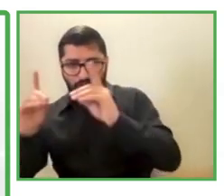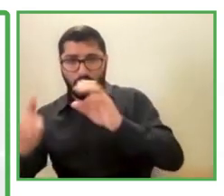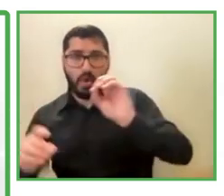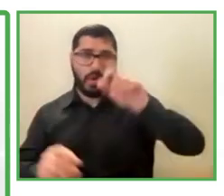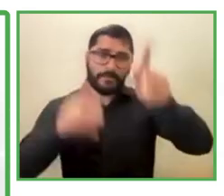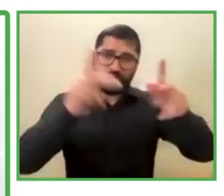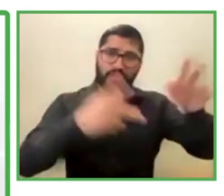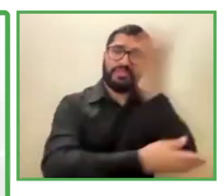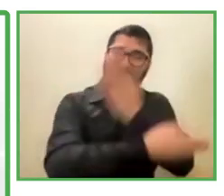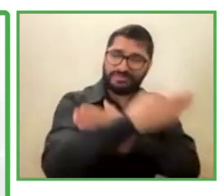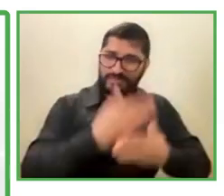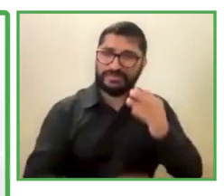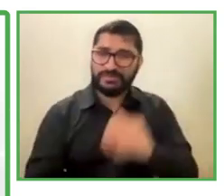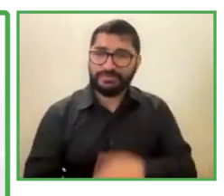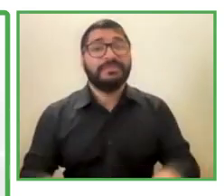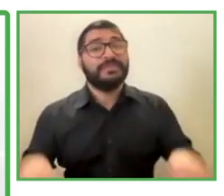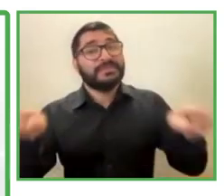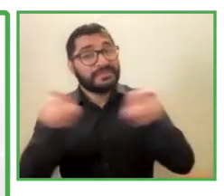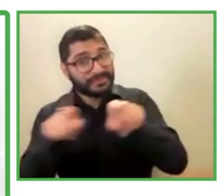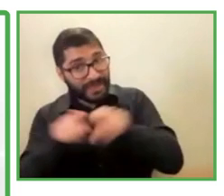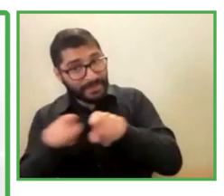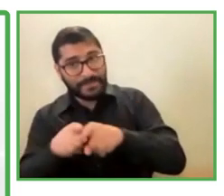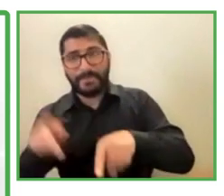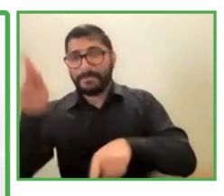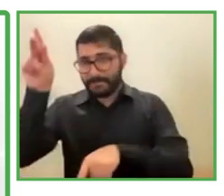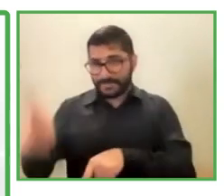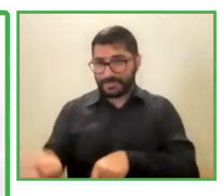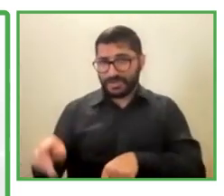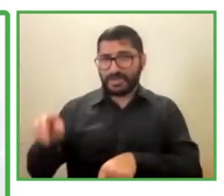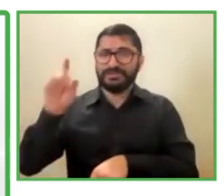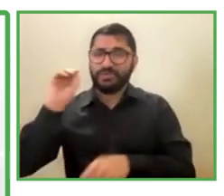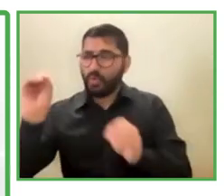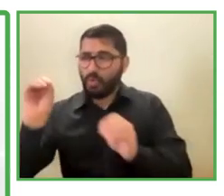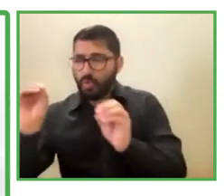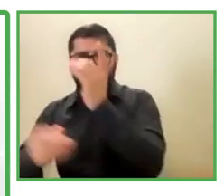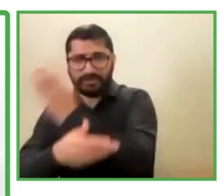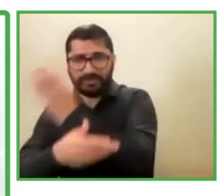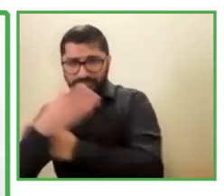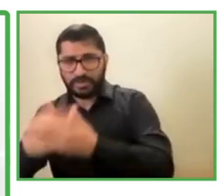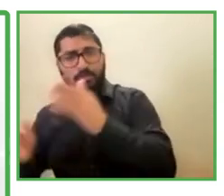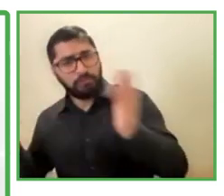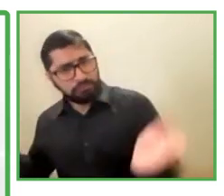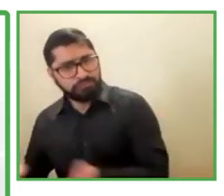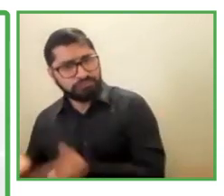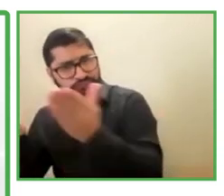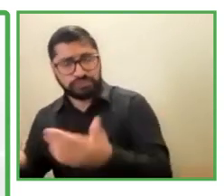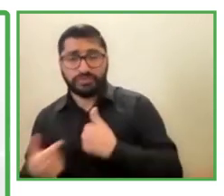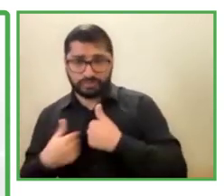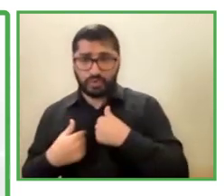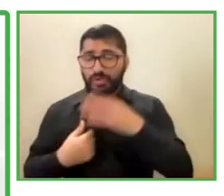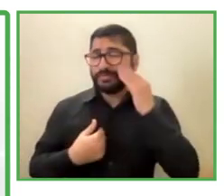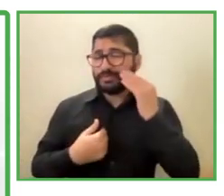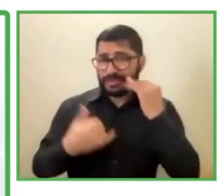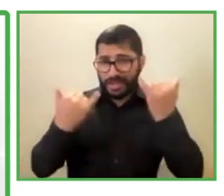disabilities, but also without. And here I want to mention that there's, there,